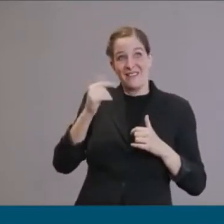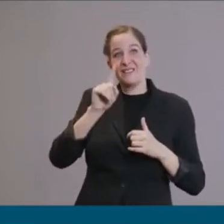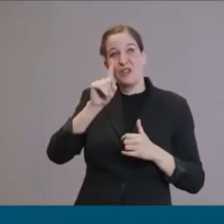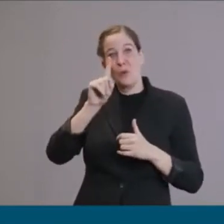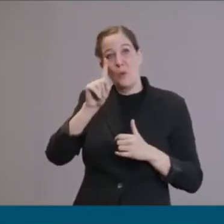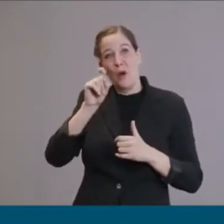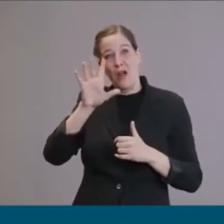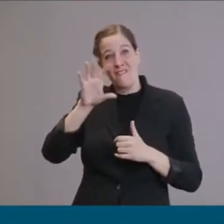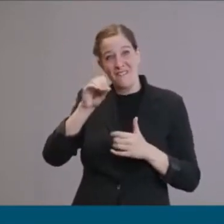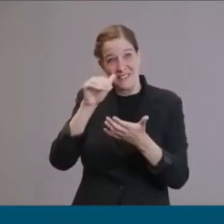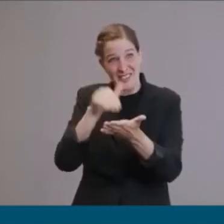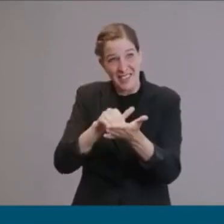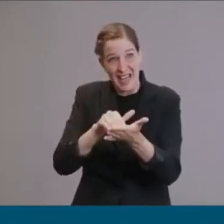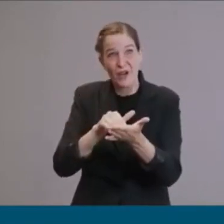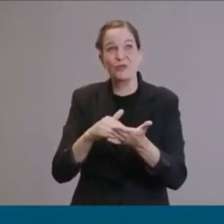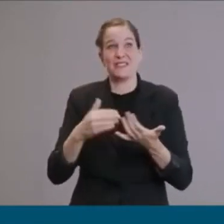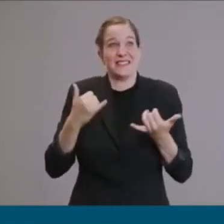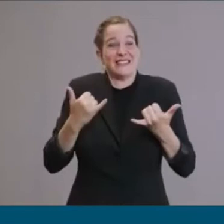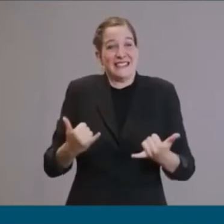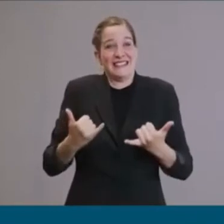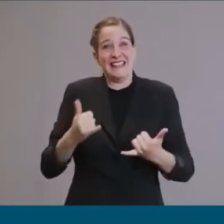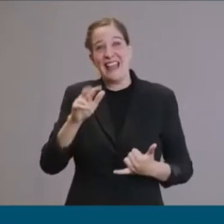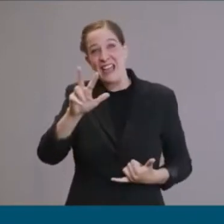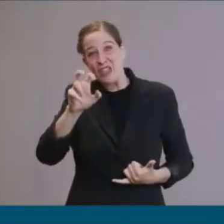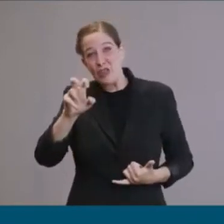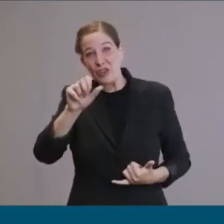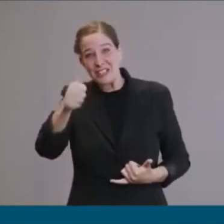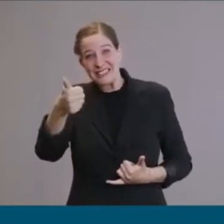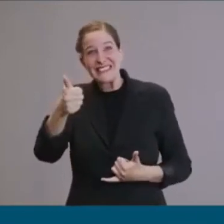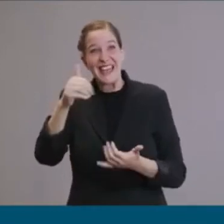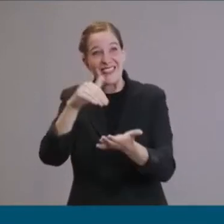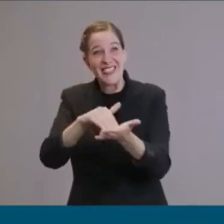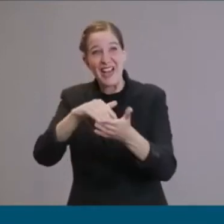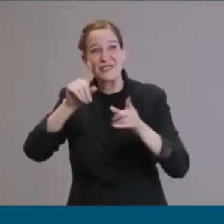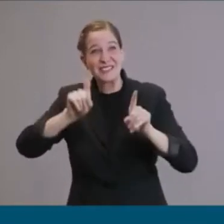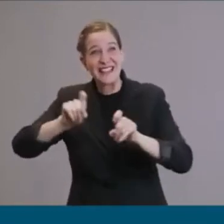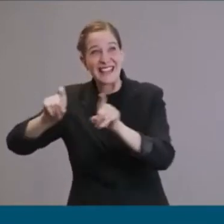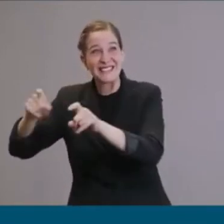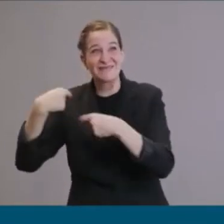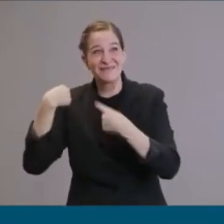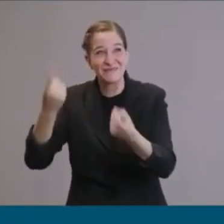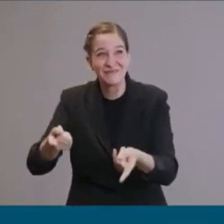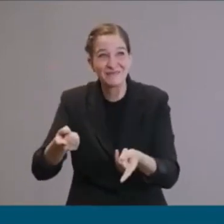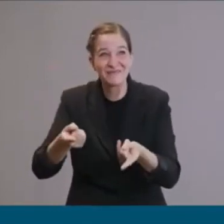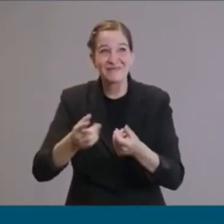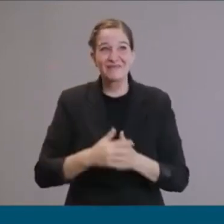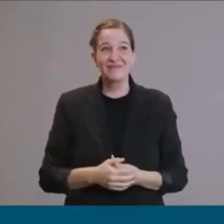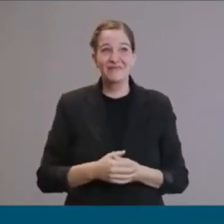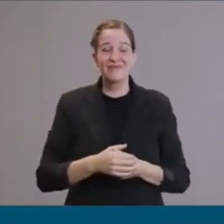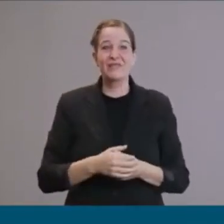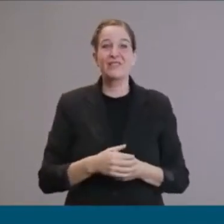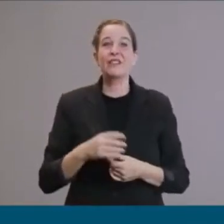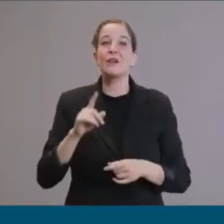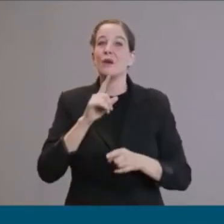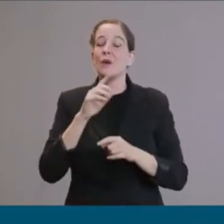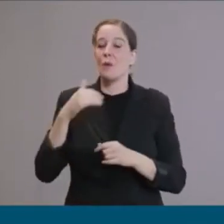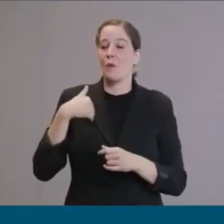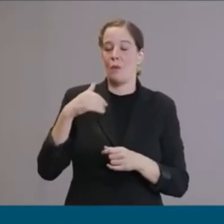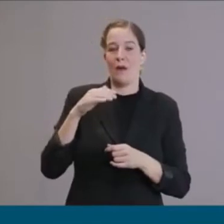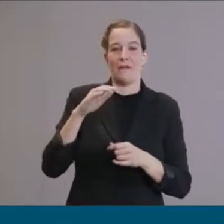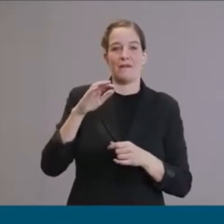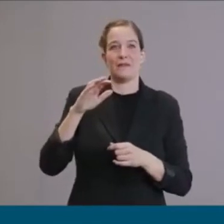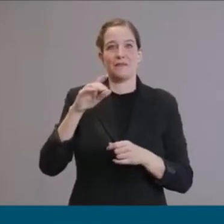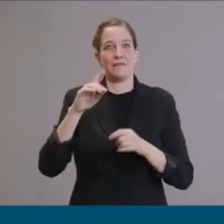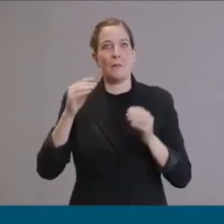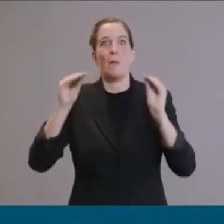500 percent since April 15th. We are at 47,000 plus PCR tests on that date. Today